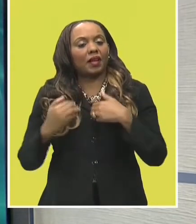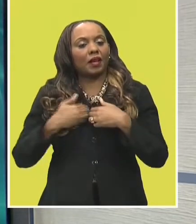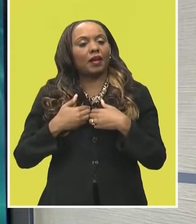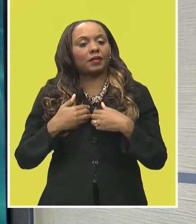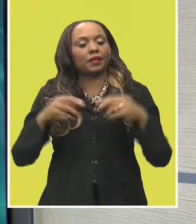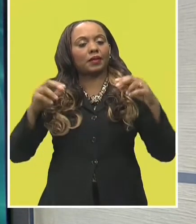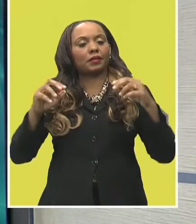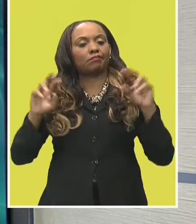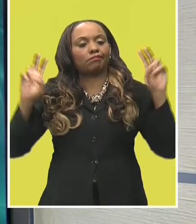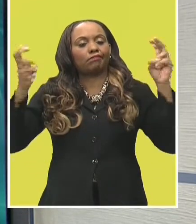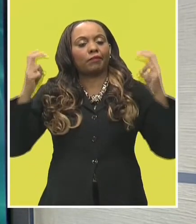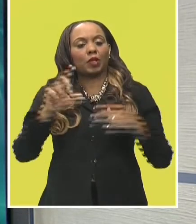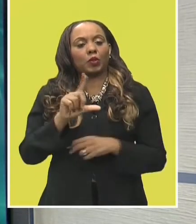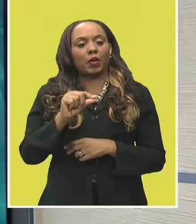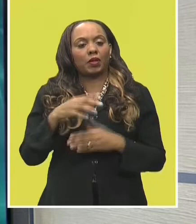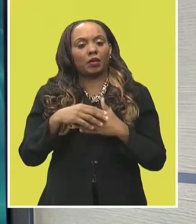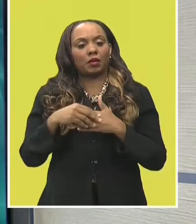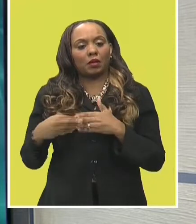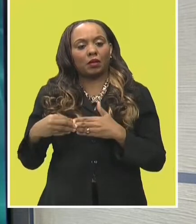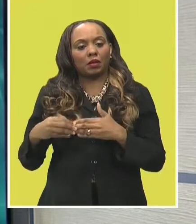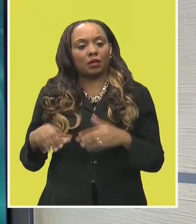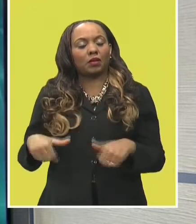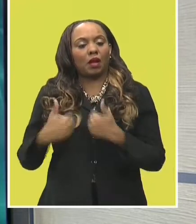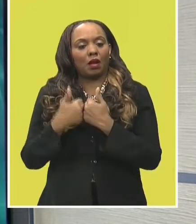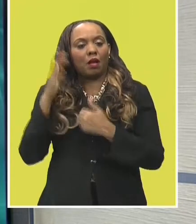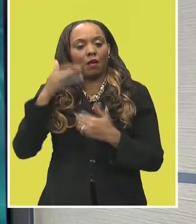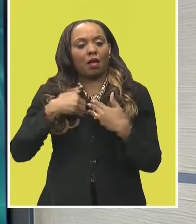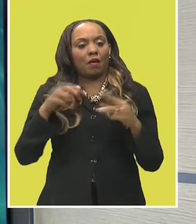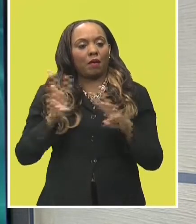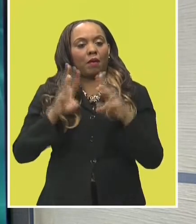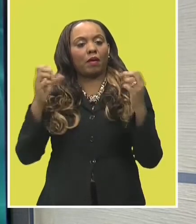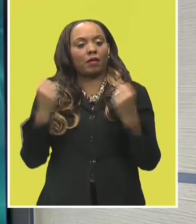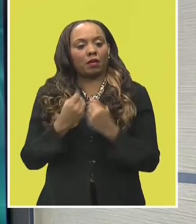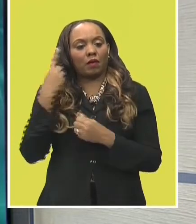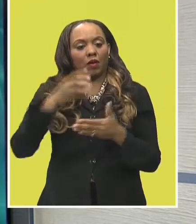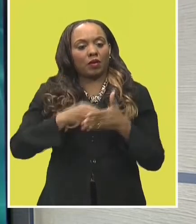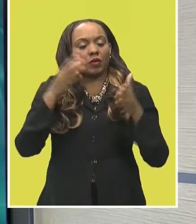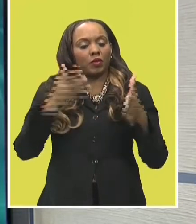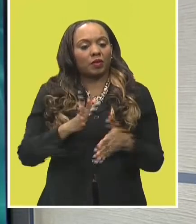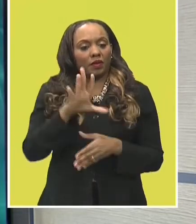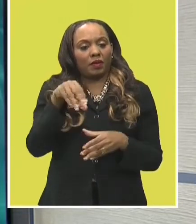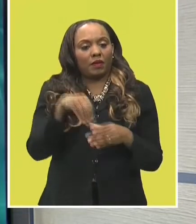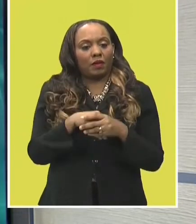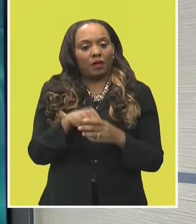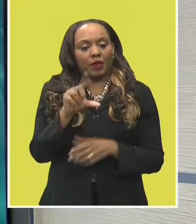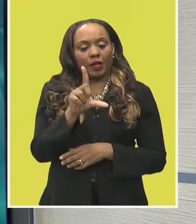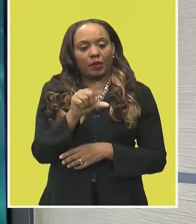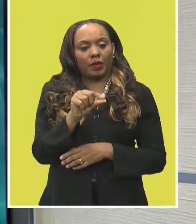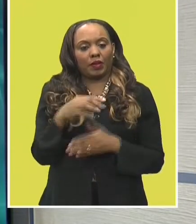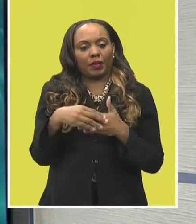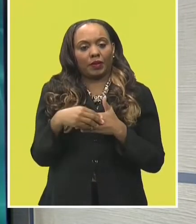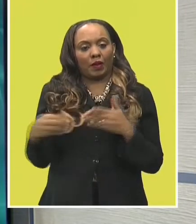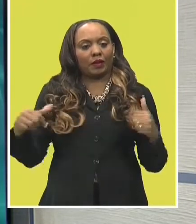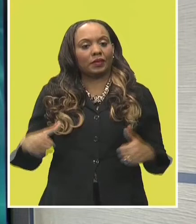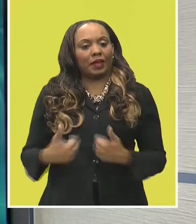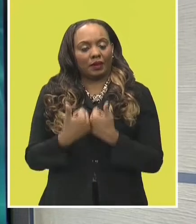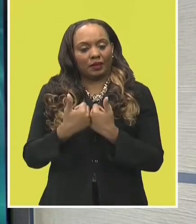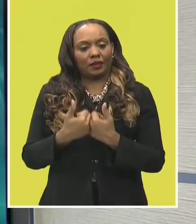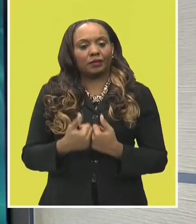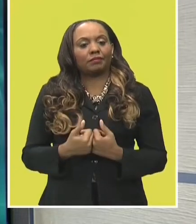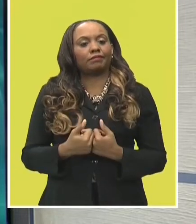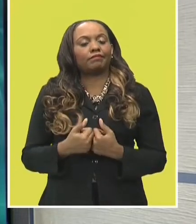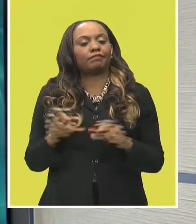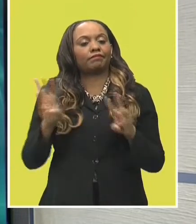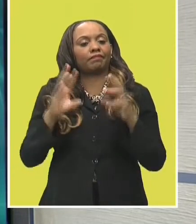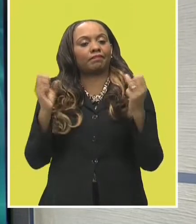Cooperative Credit Union, will be hosting its workshop series 2019 for the students participating in that challenge. The sessions have